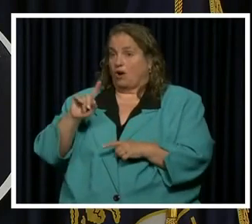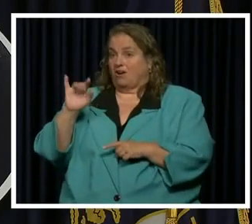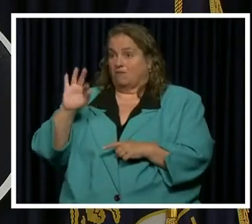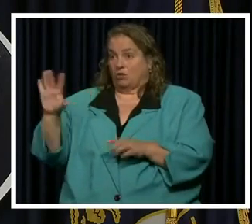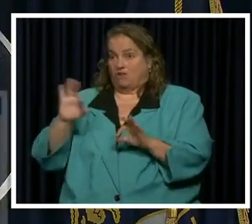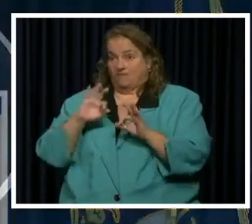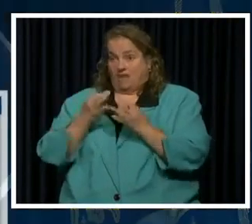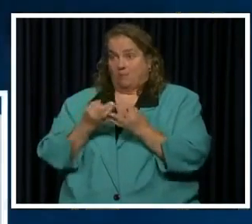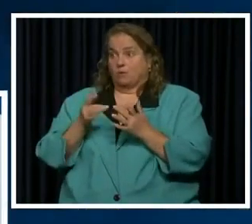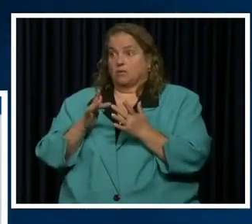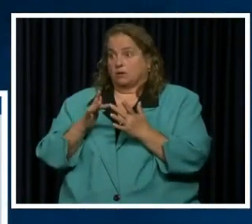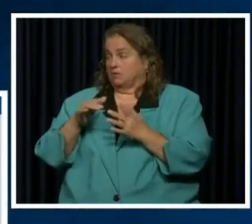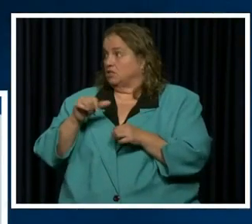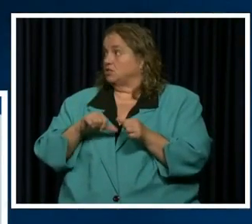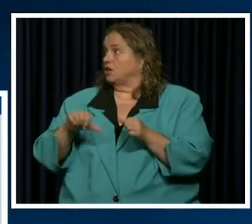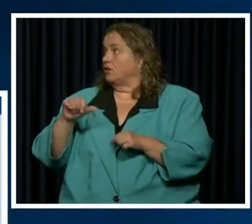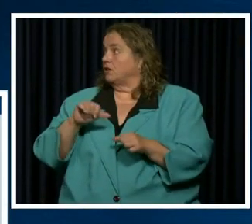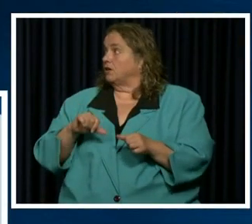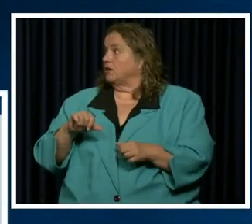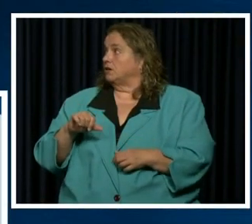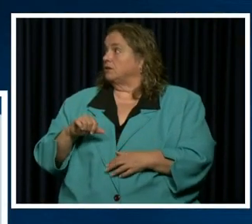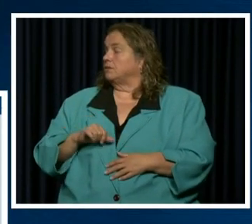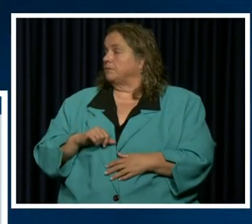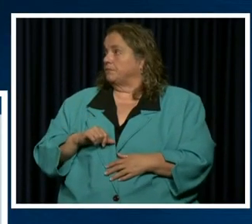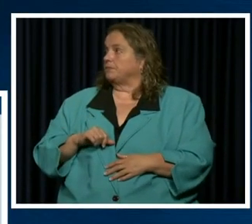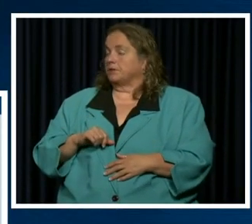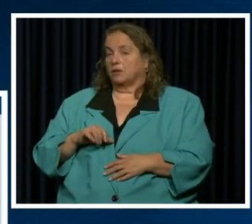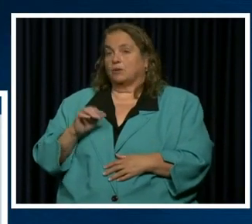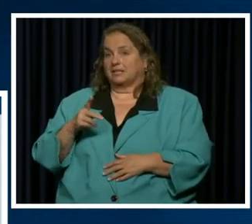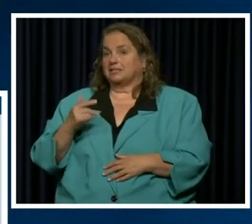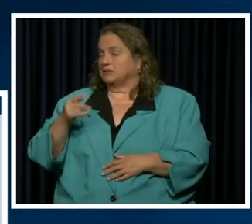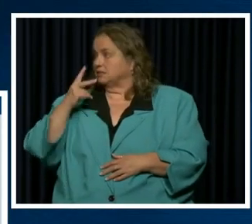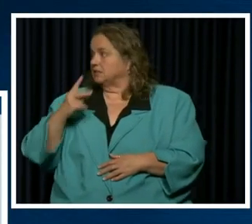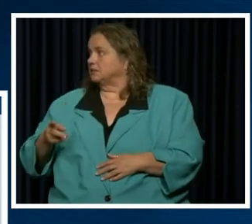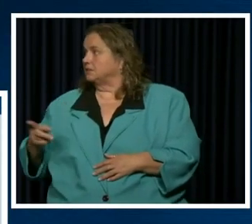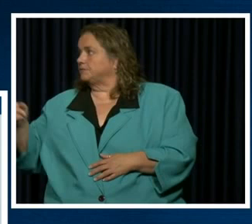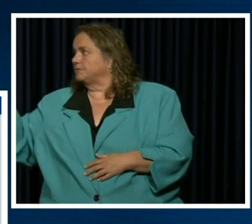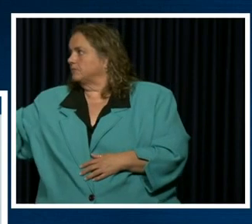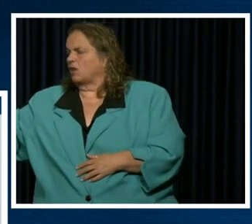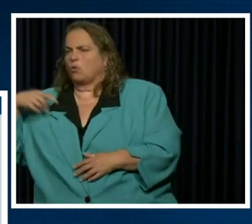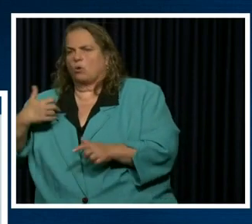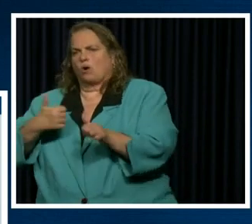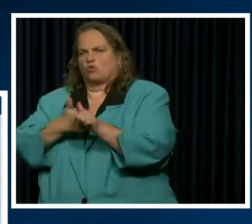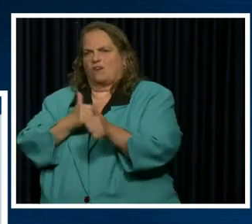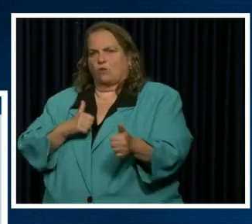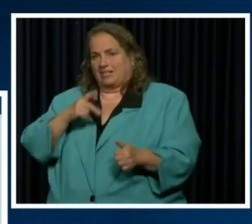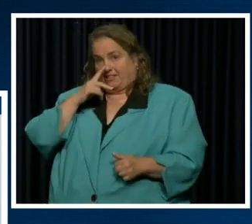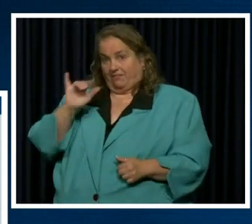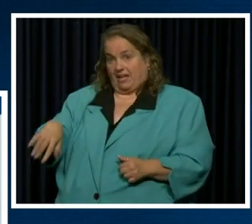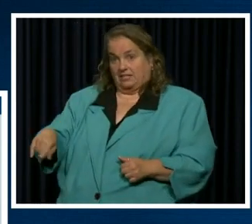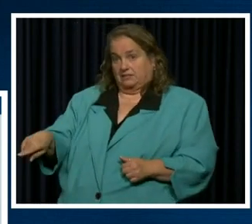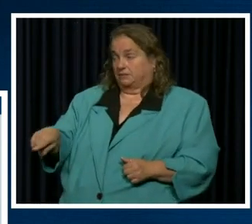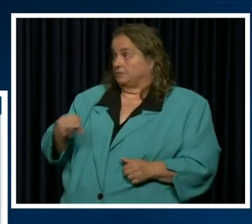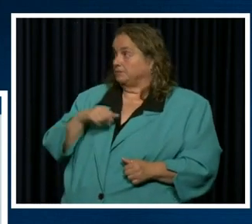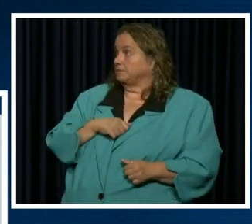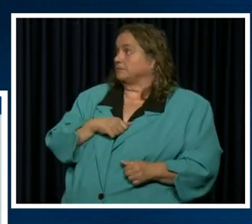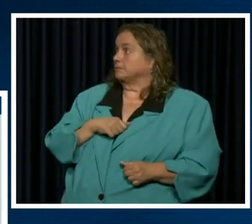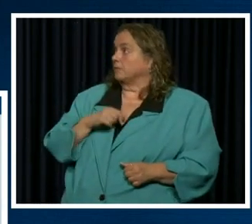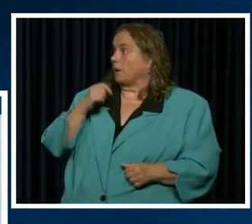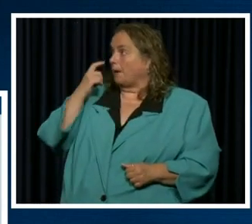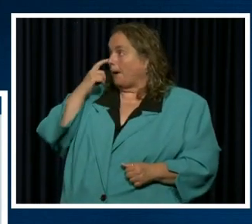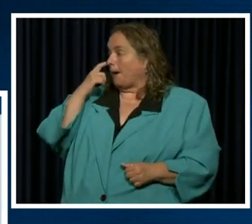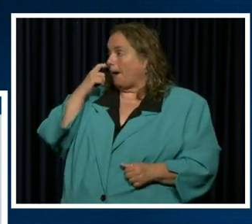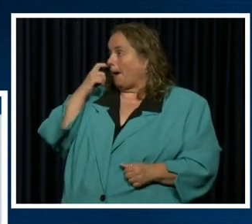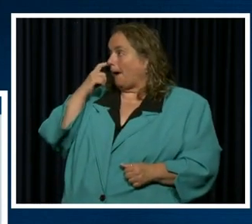families are in contact with each other, if you'd run through that, right? This is what we want to avoid. Uh, this is if,